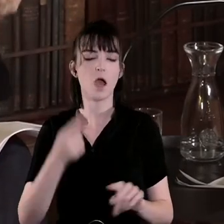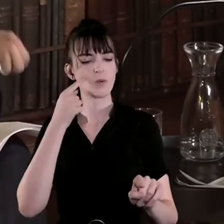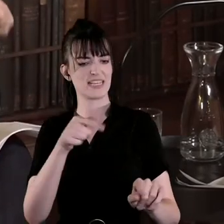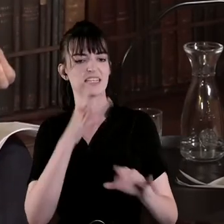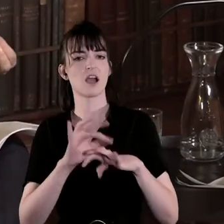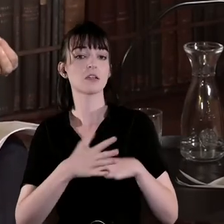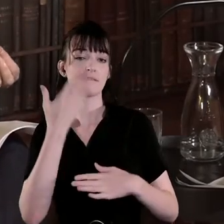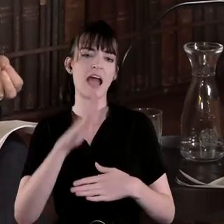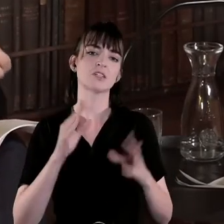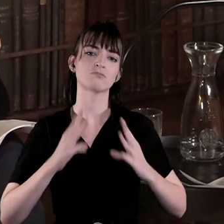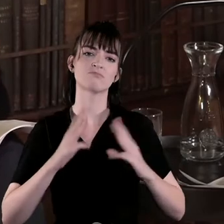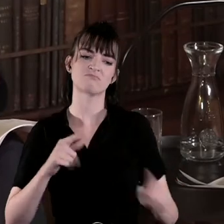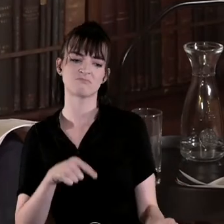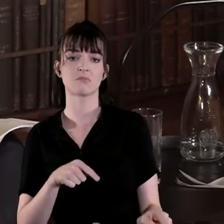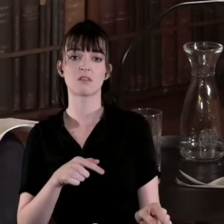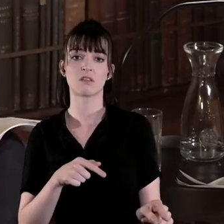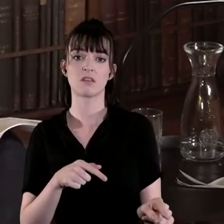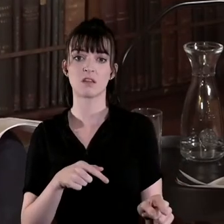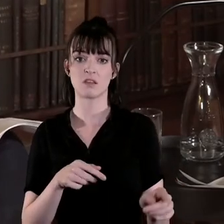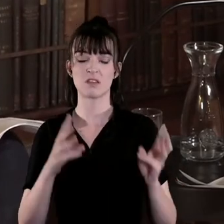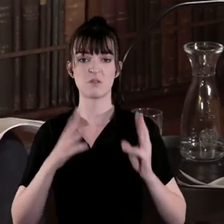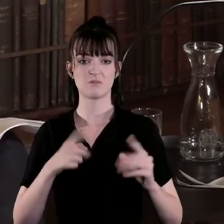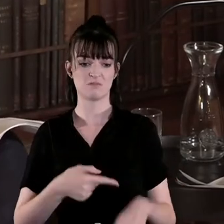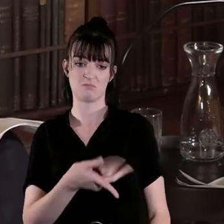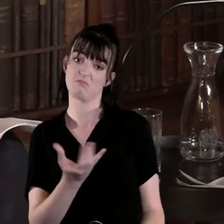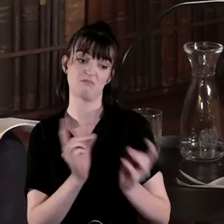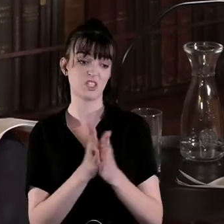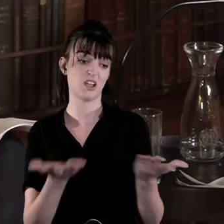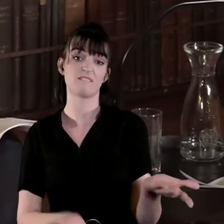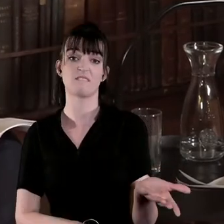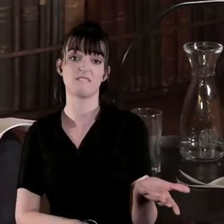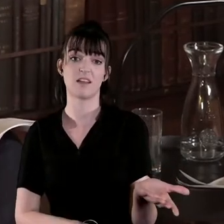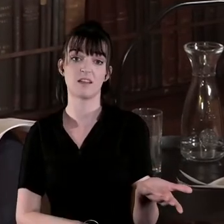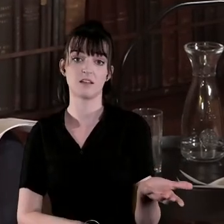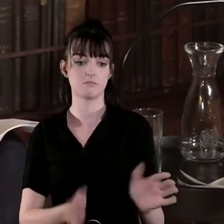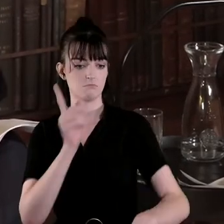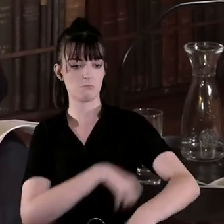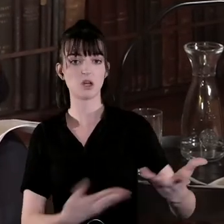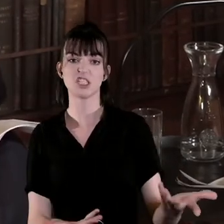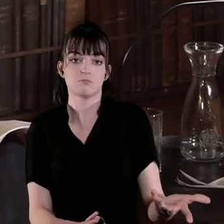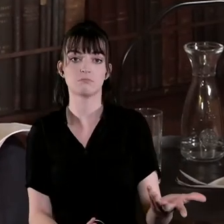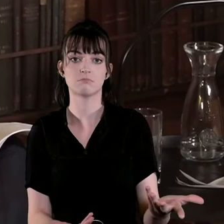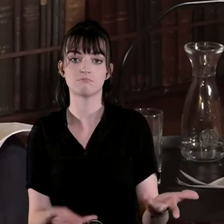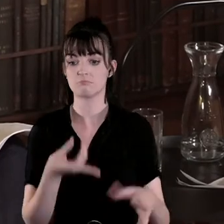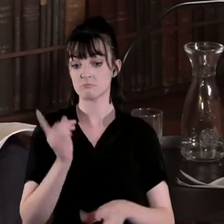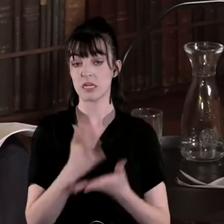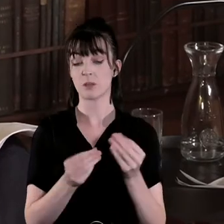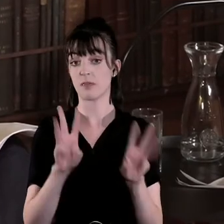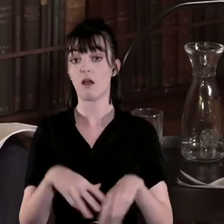attitudes to women of culpability for the punishment they got that they somehow did something